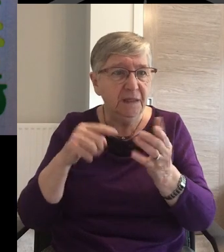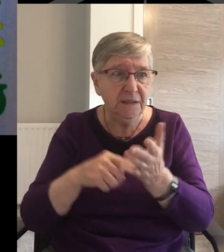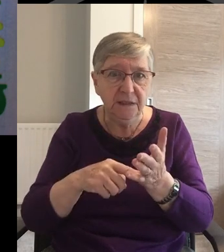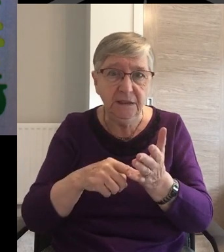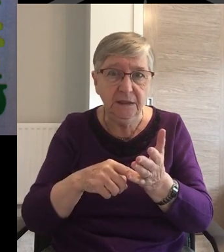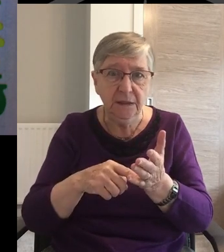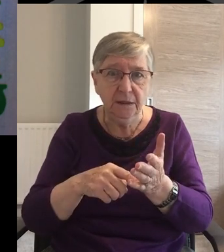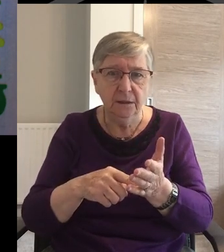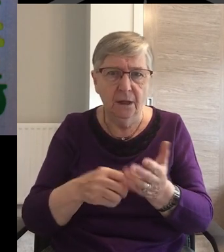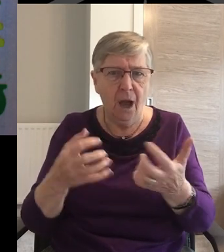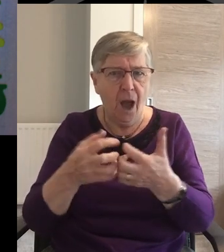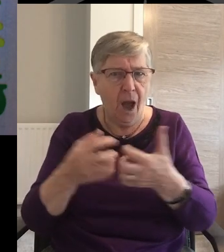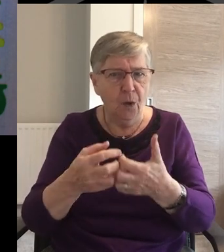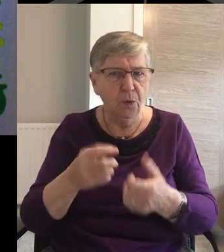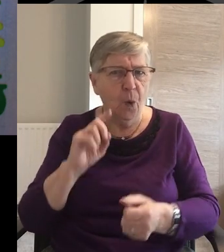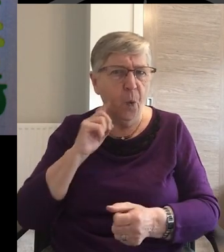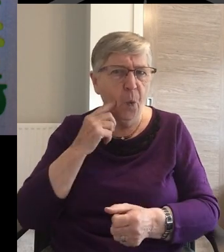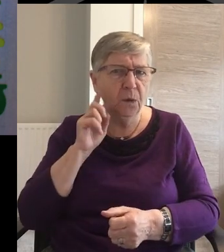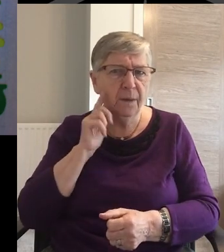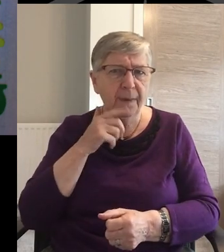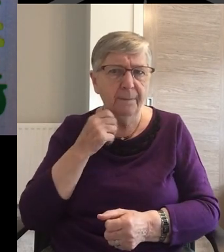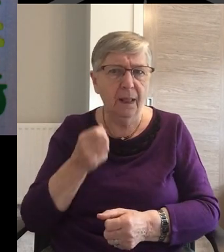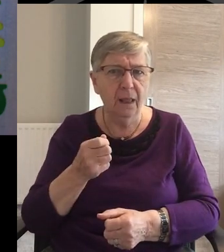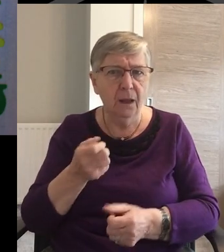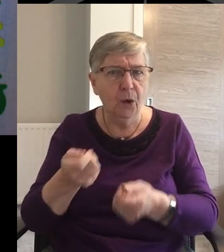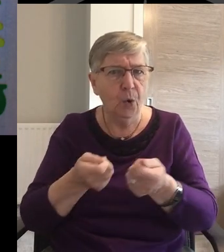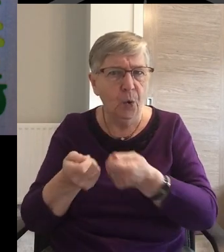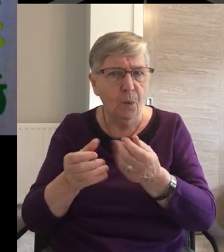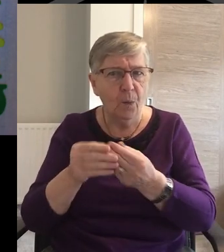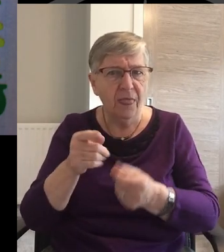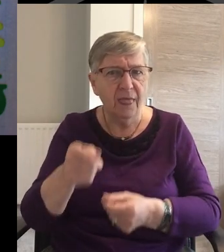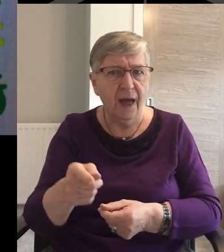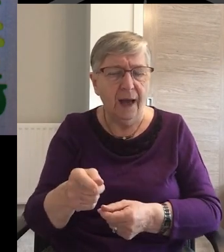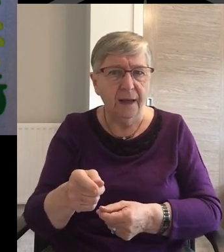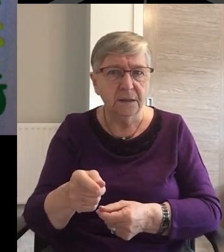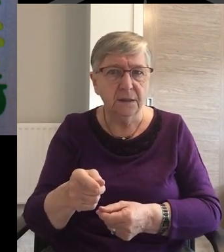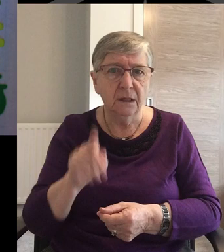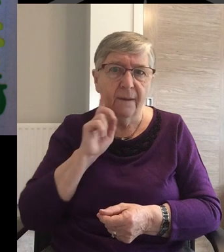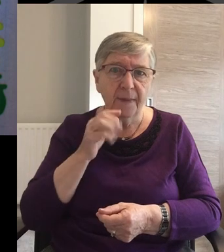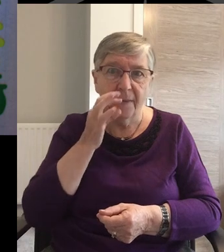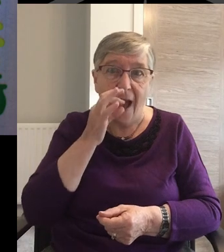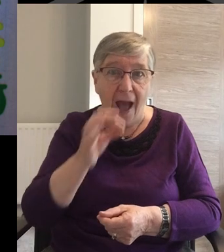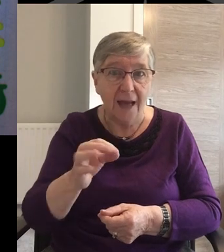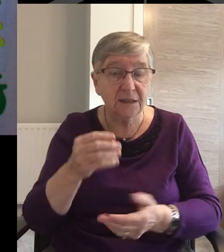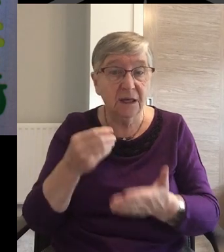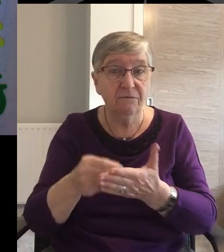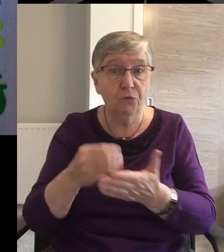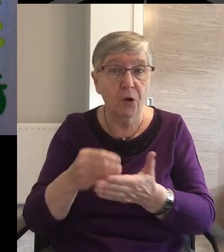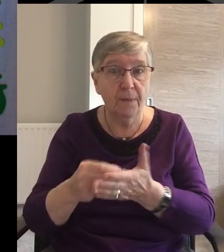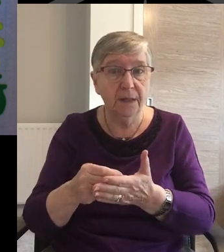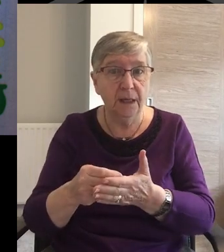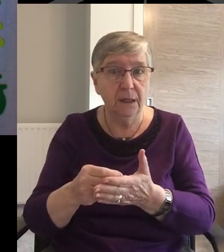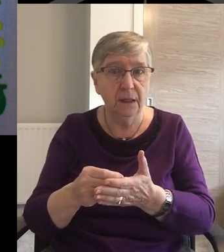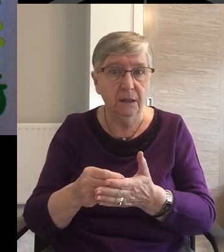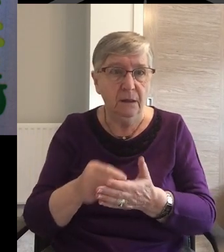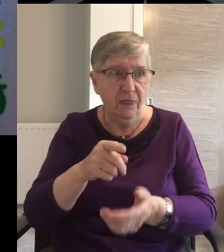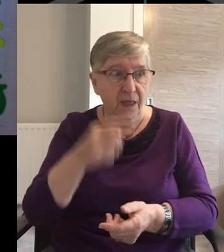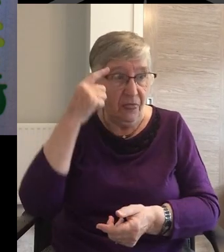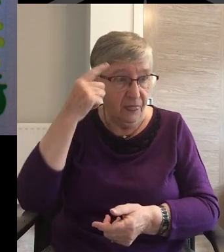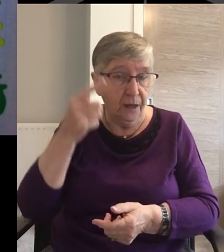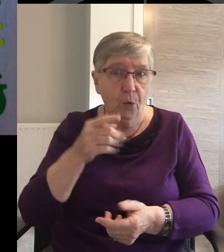For how do elderly people cope With seemingly plausible stories Asking for money in quite a backhanded way